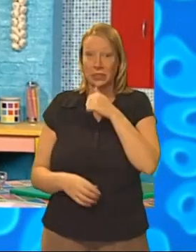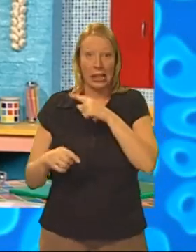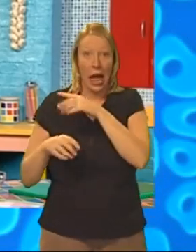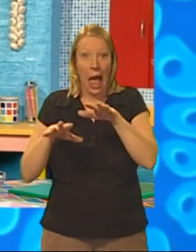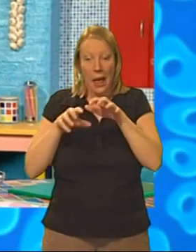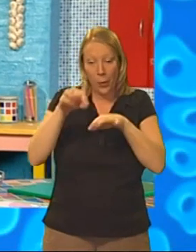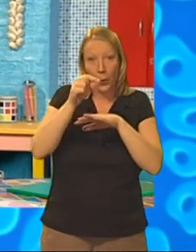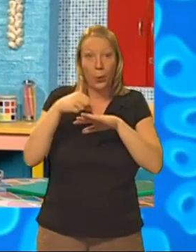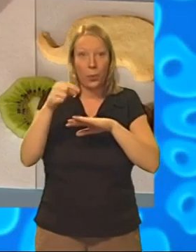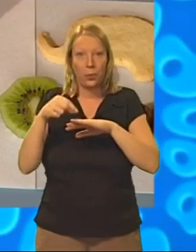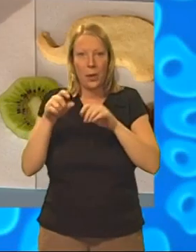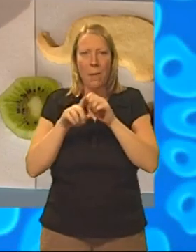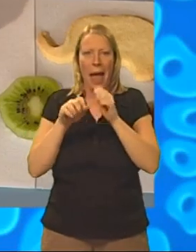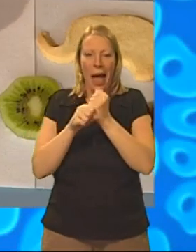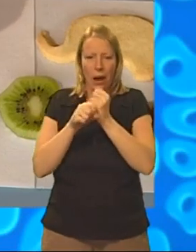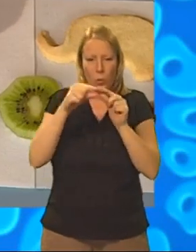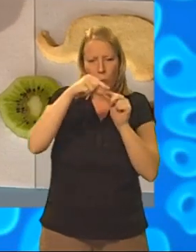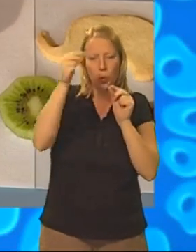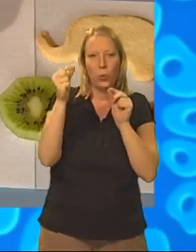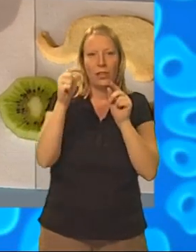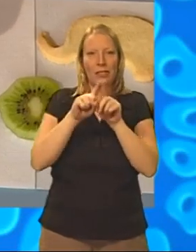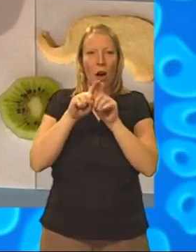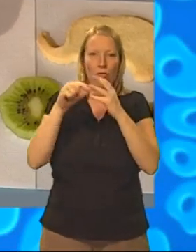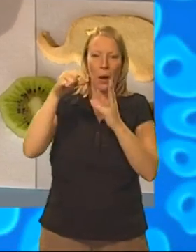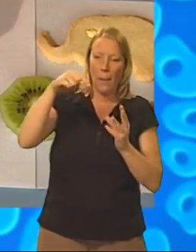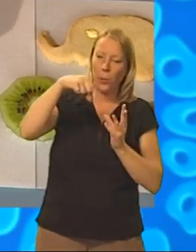icing pen to make little stalks for the bunches of grapes.